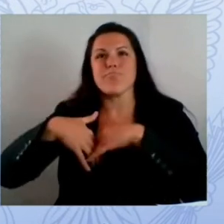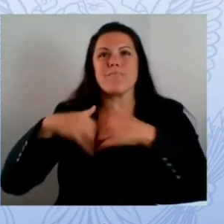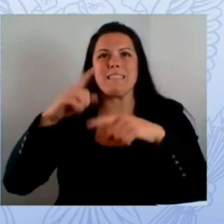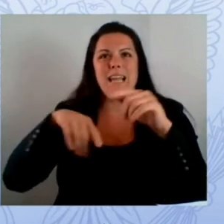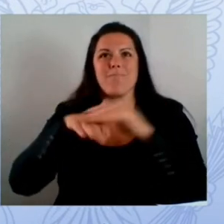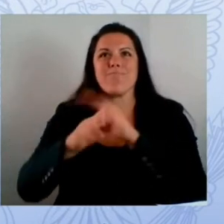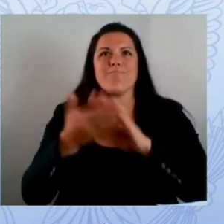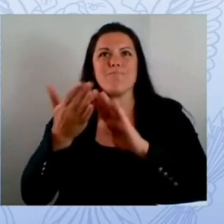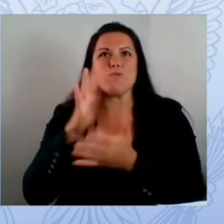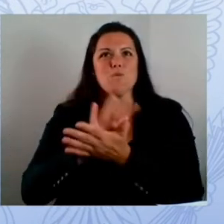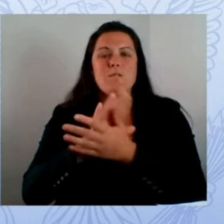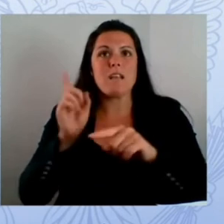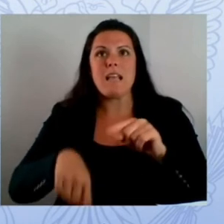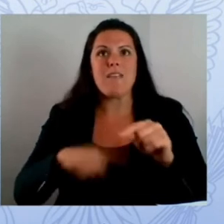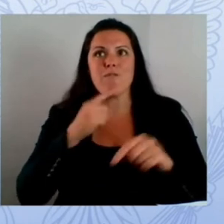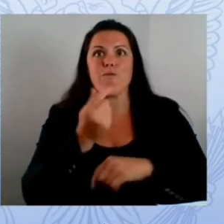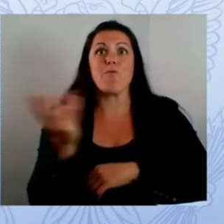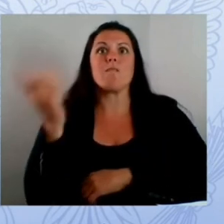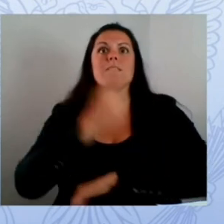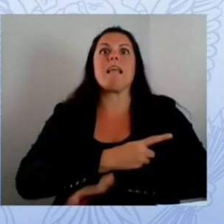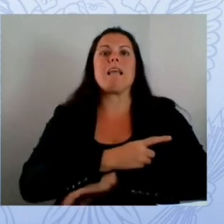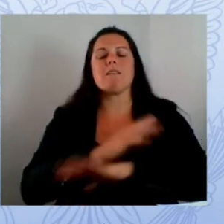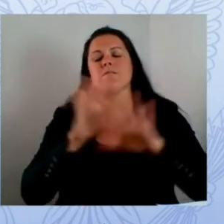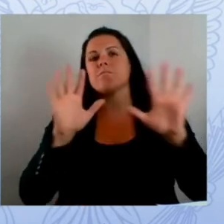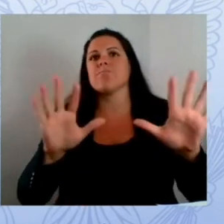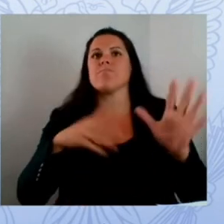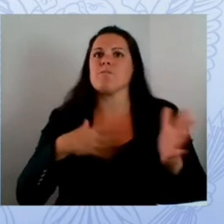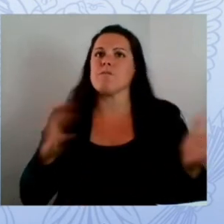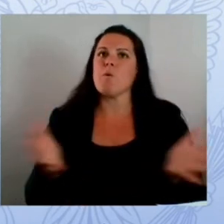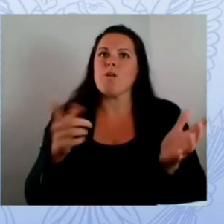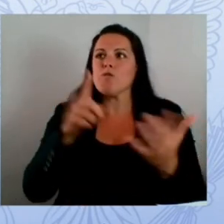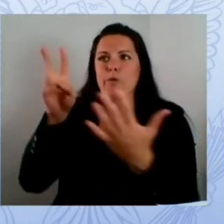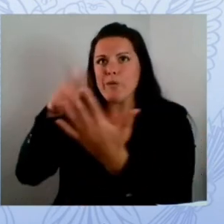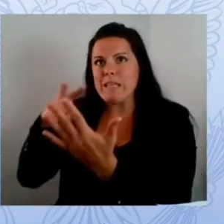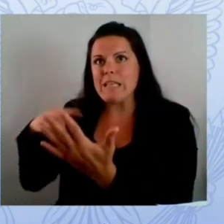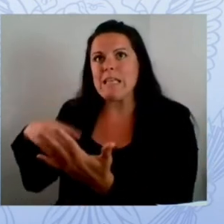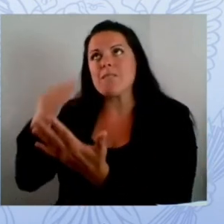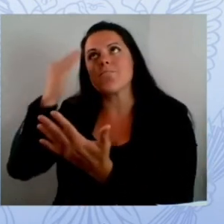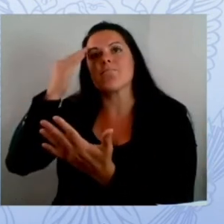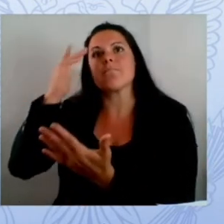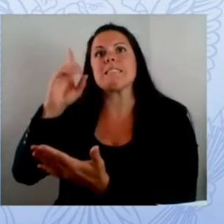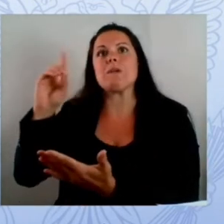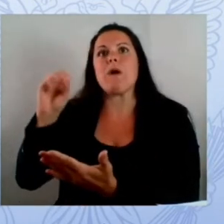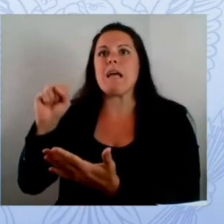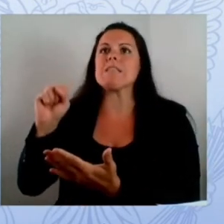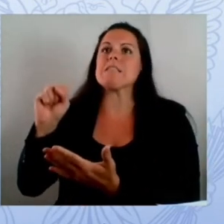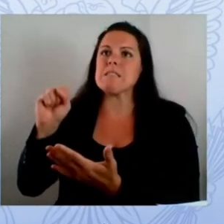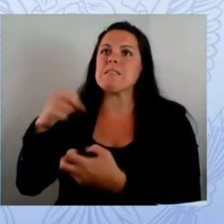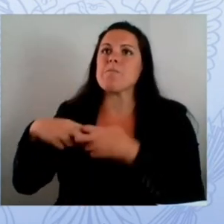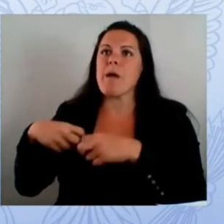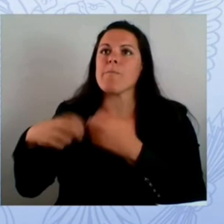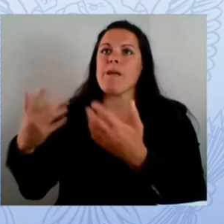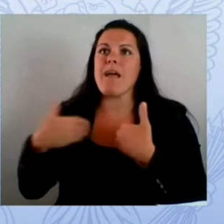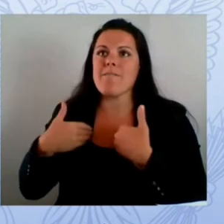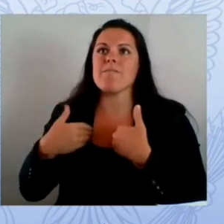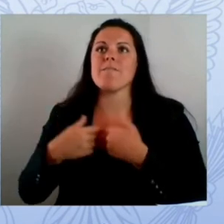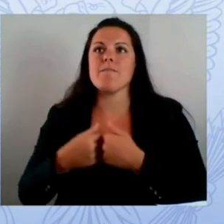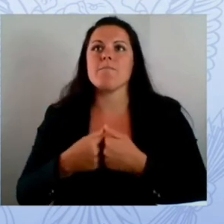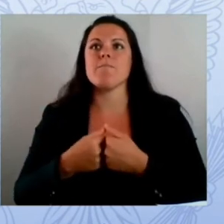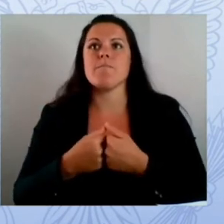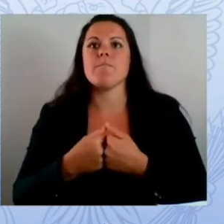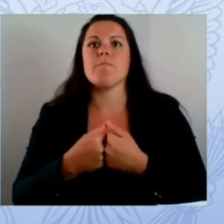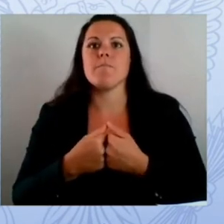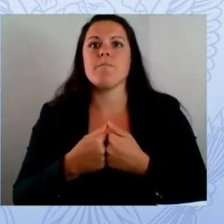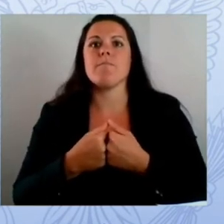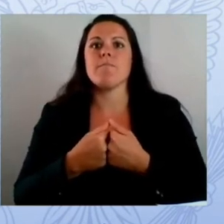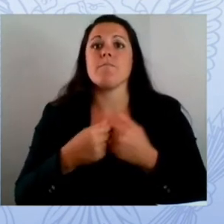connecticut that i would encourage you to look into is uh apprenticeship programs uh training up the next generation of cyber security experts